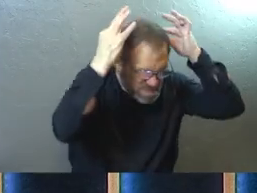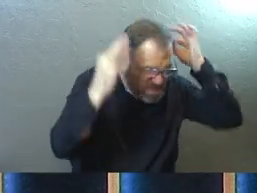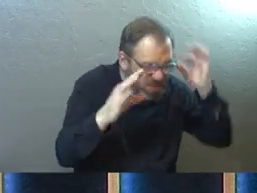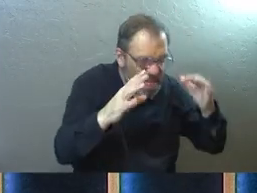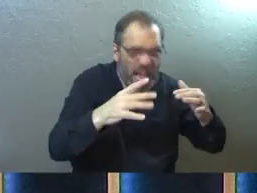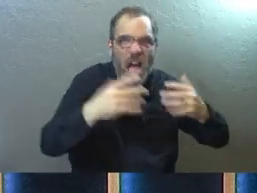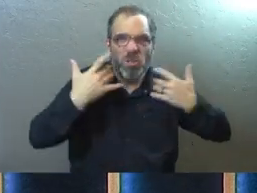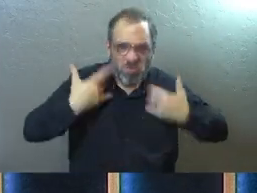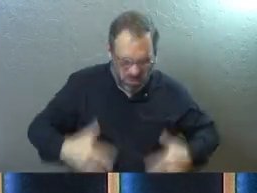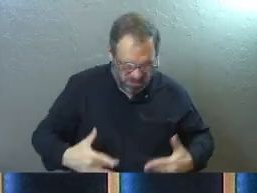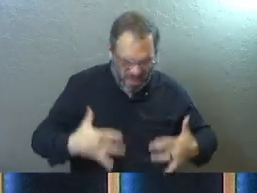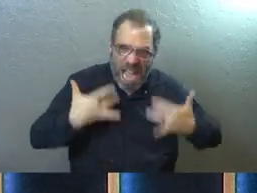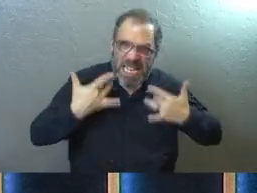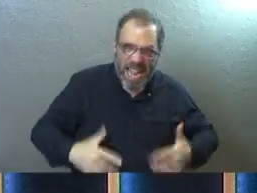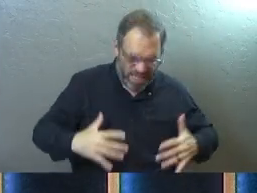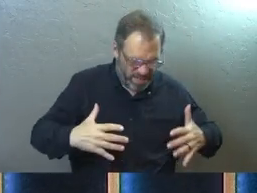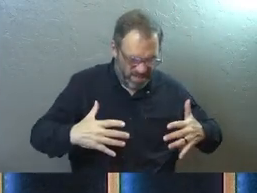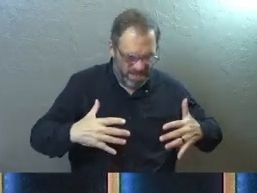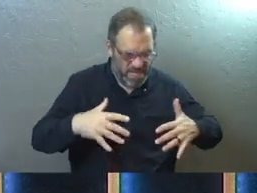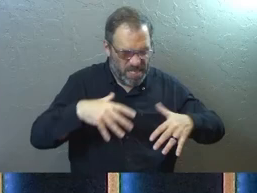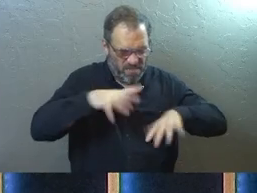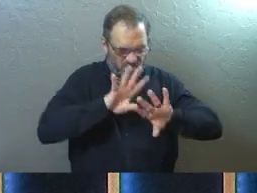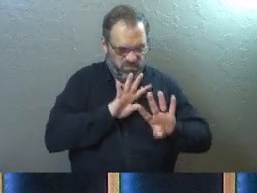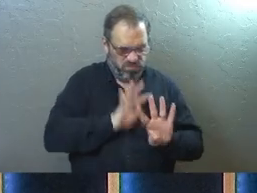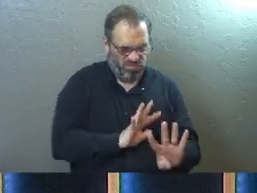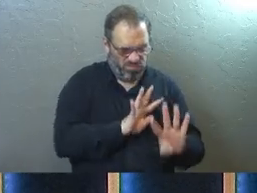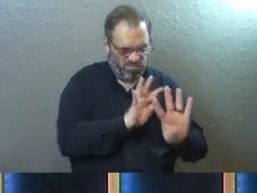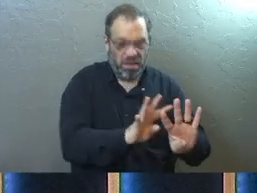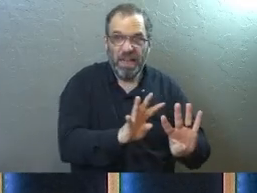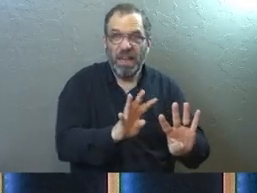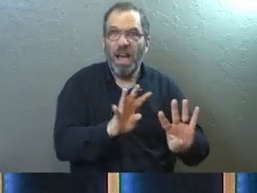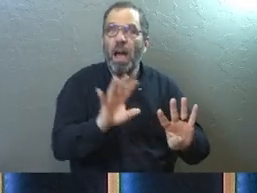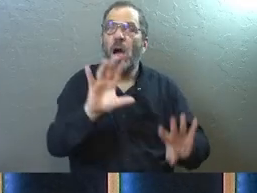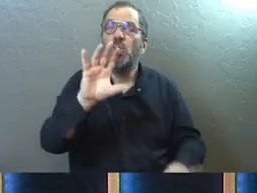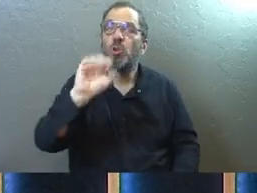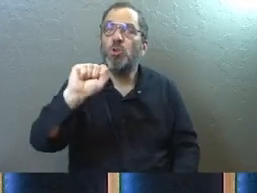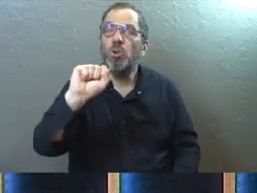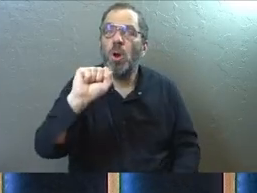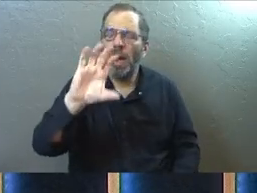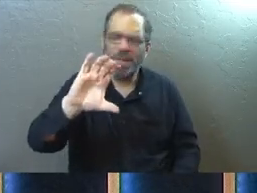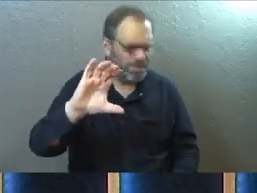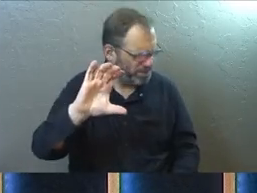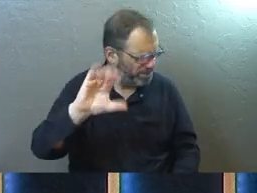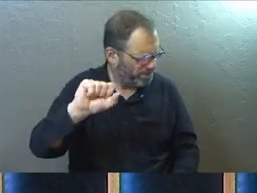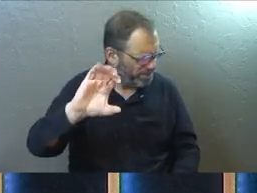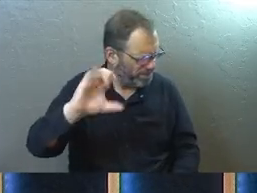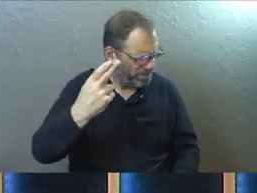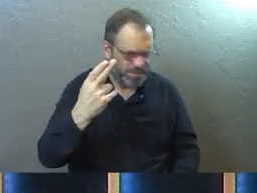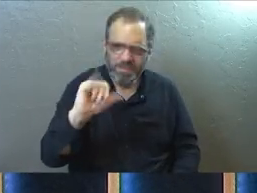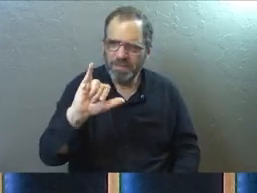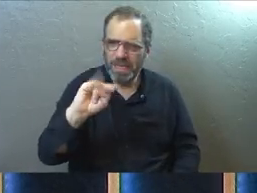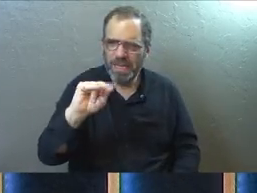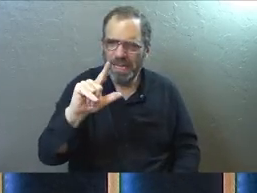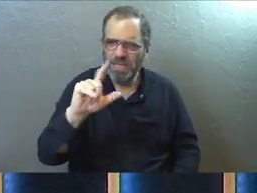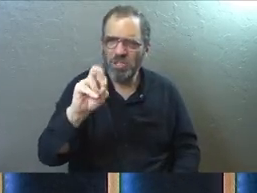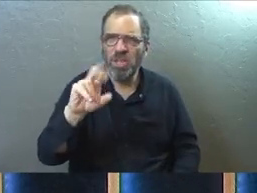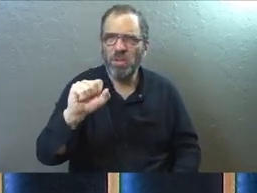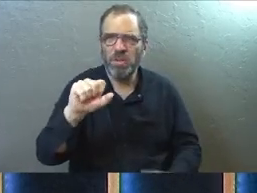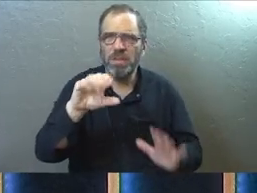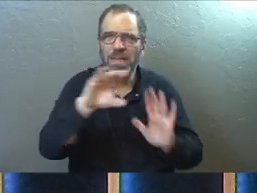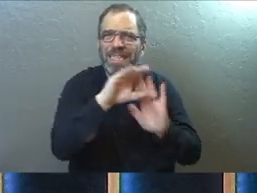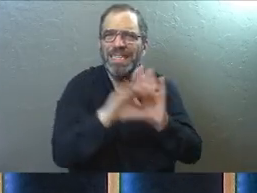do make them all stripped down to nothing. And they're marching these women around. If you've seen like Schindler's List, you've seen pictures like that.